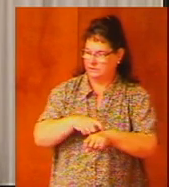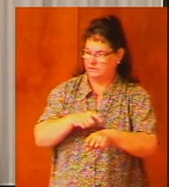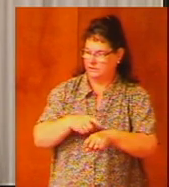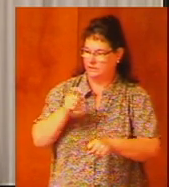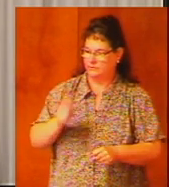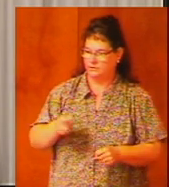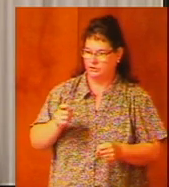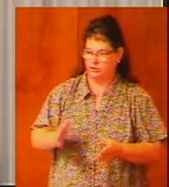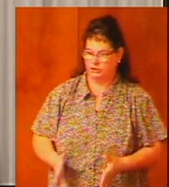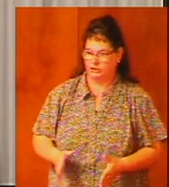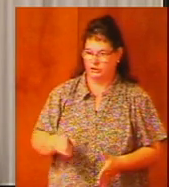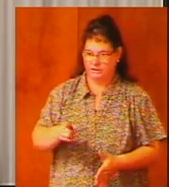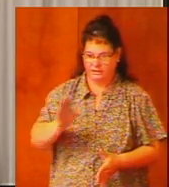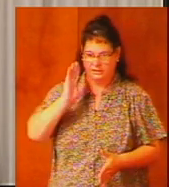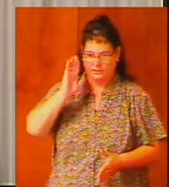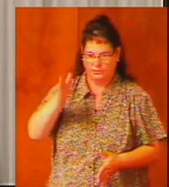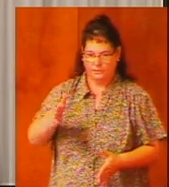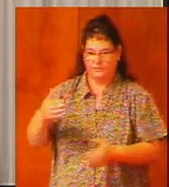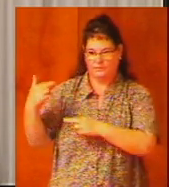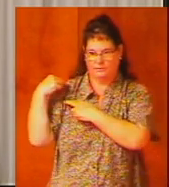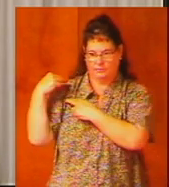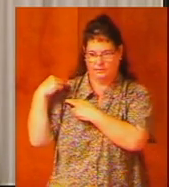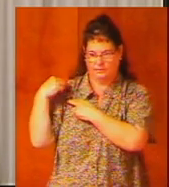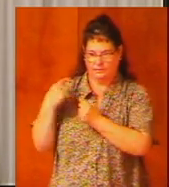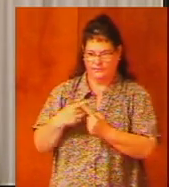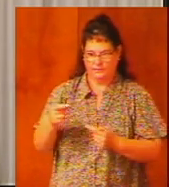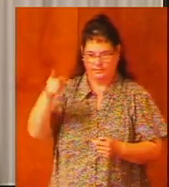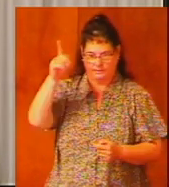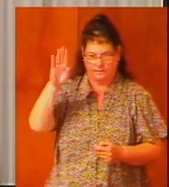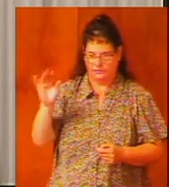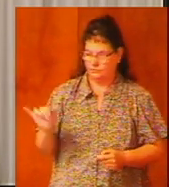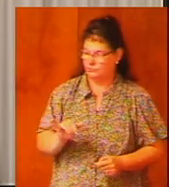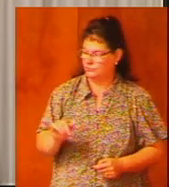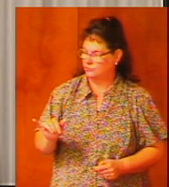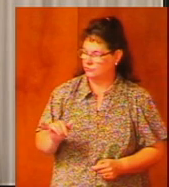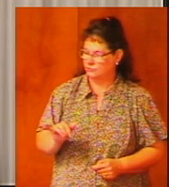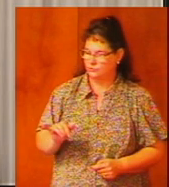that they would have been held accountable by God as well